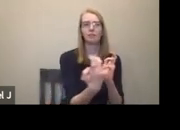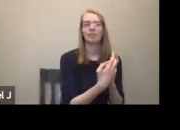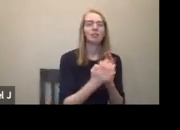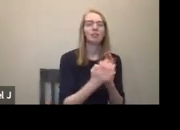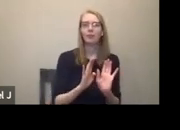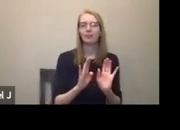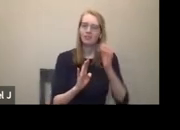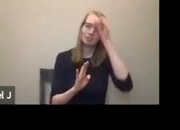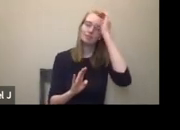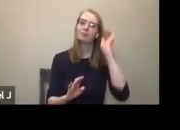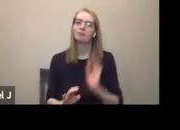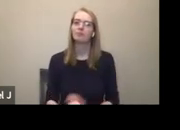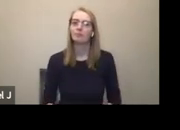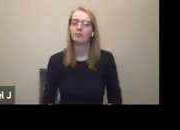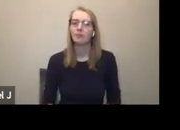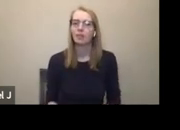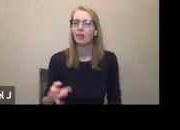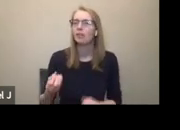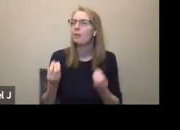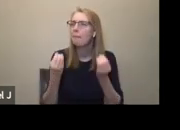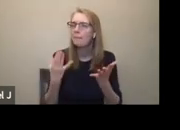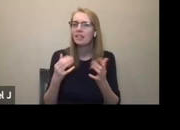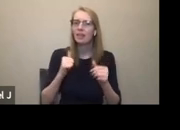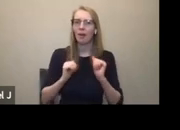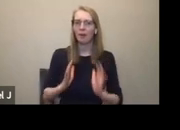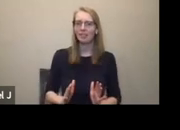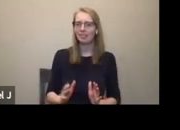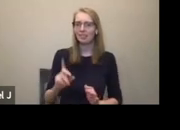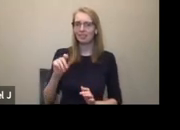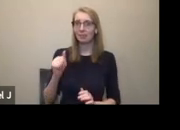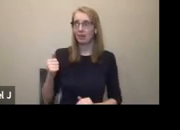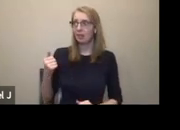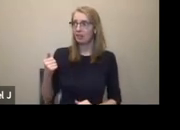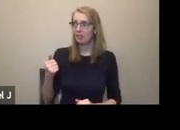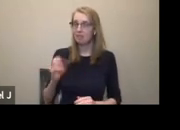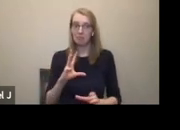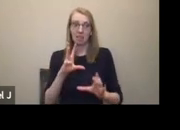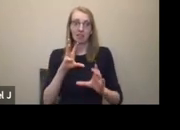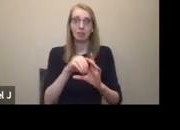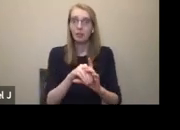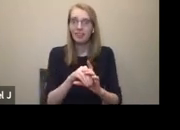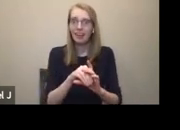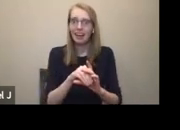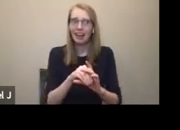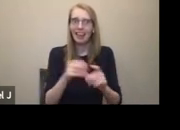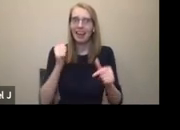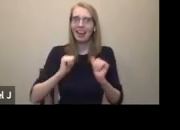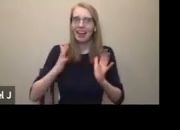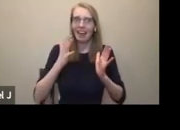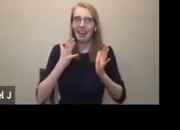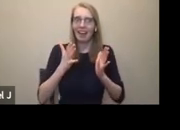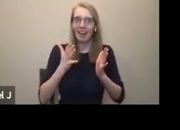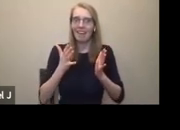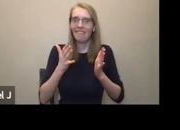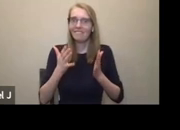So many artists with disabilities have been included, and then they feel like failures after they've done the show. Because they're being assessed by